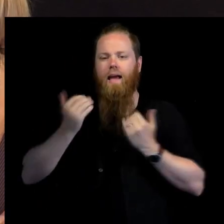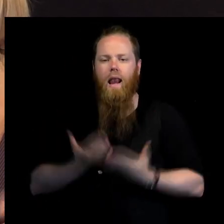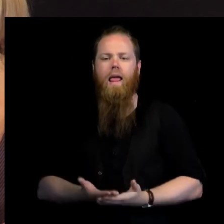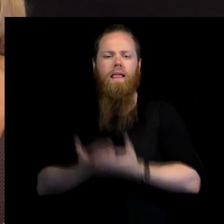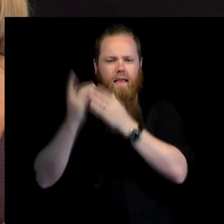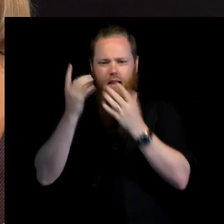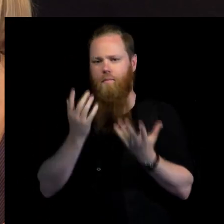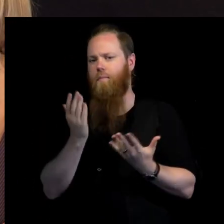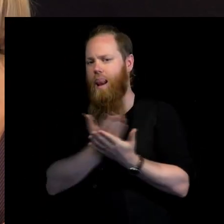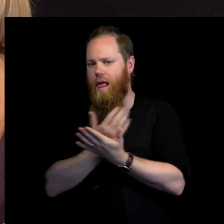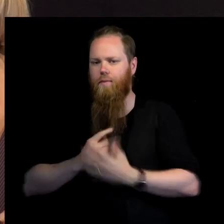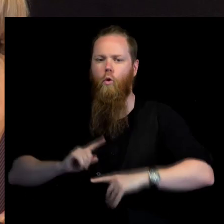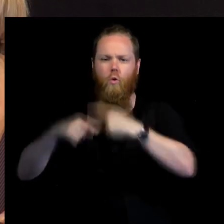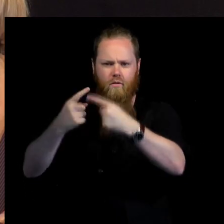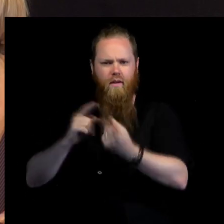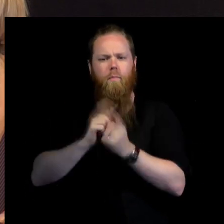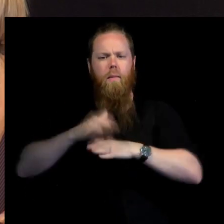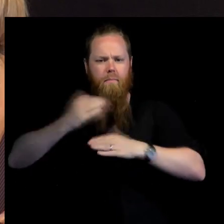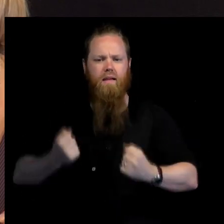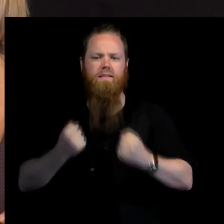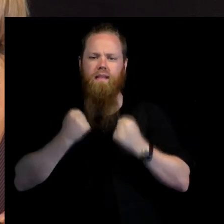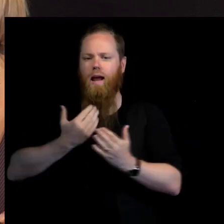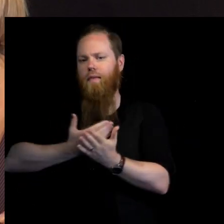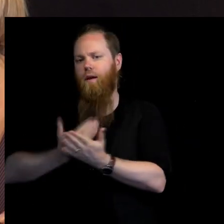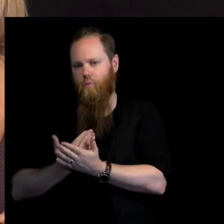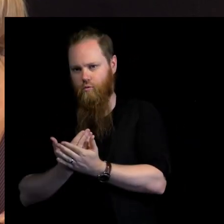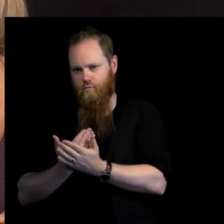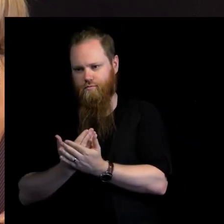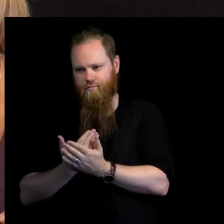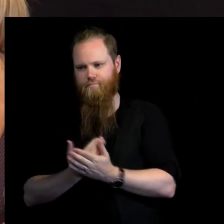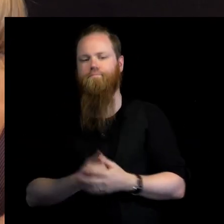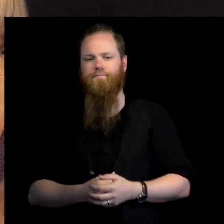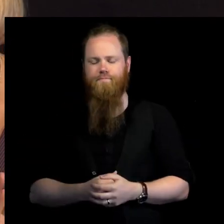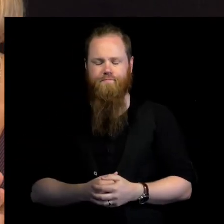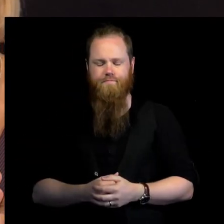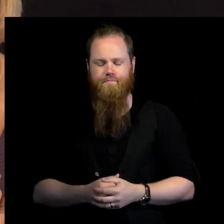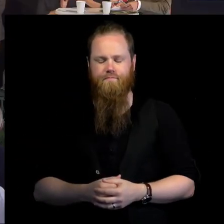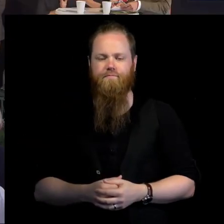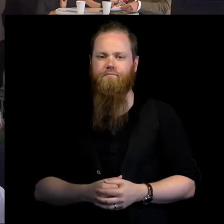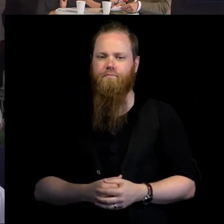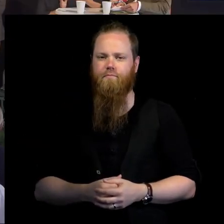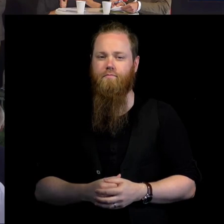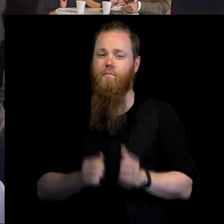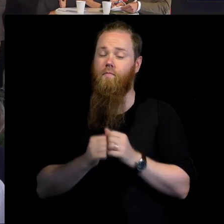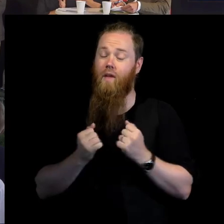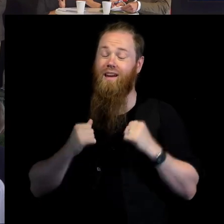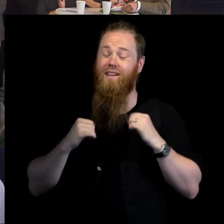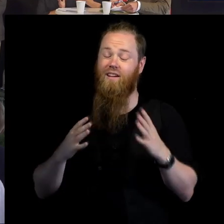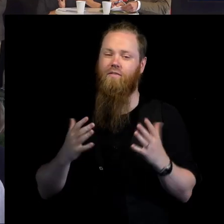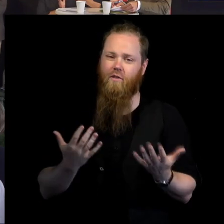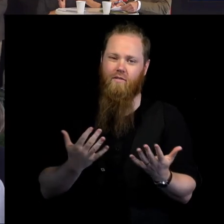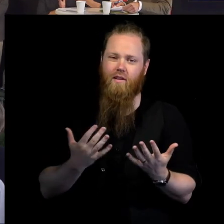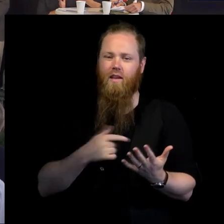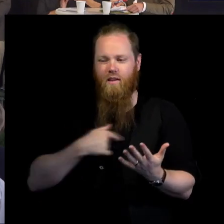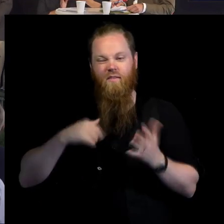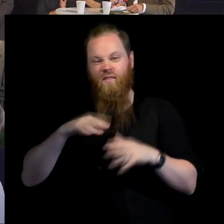become stronger as nations in these times of nationalism. But of course we all see, and I don't need to